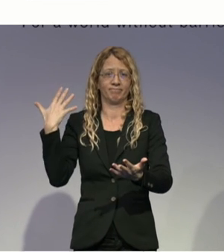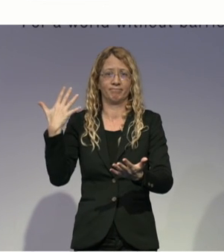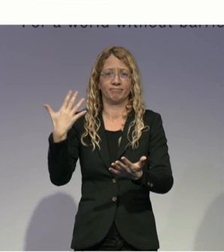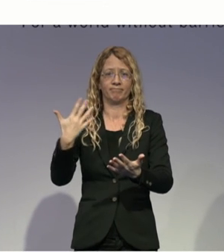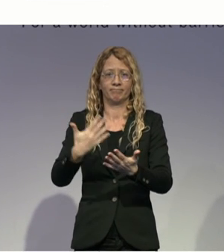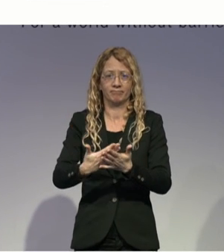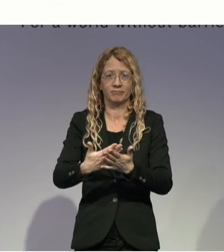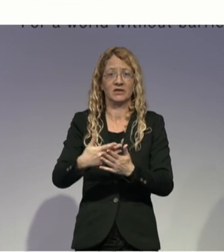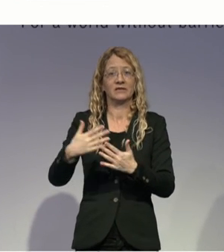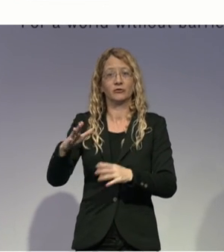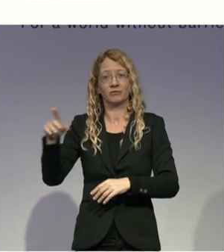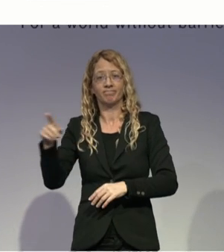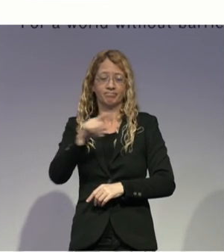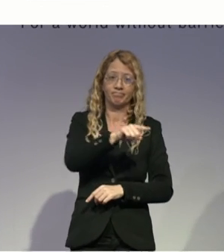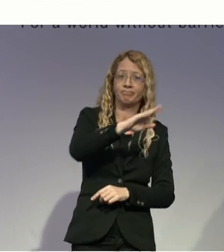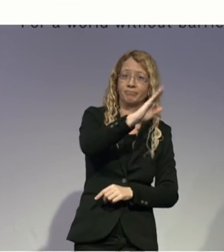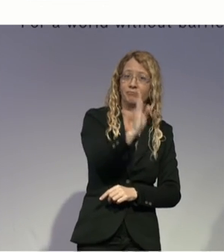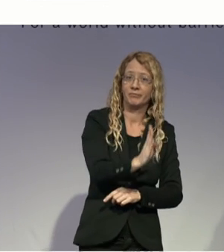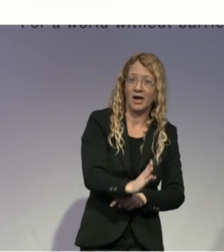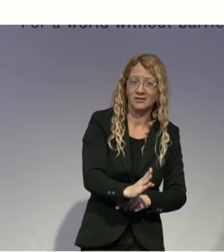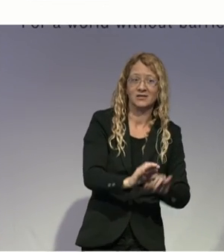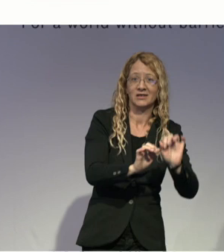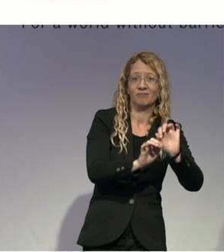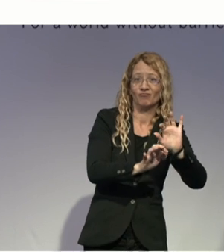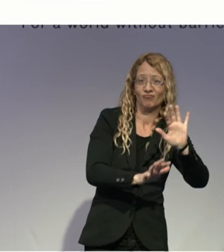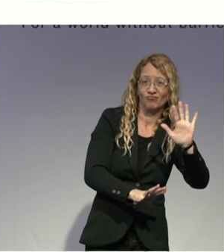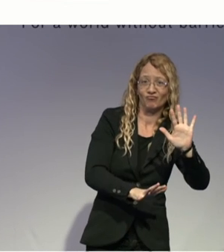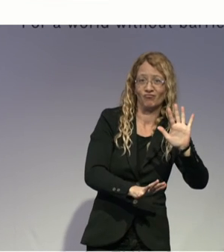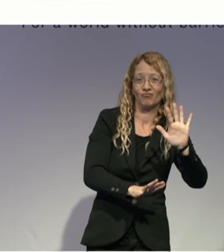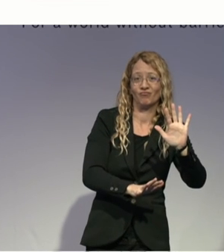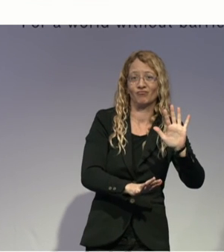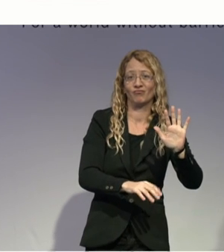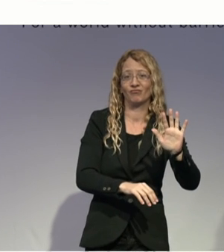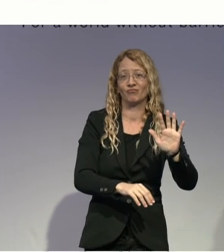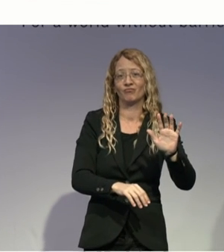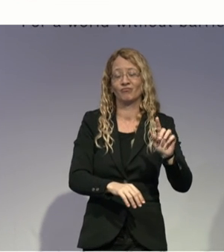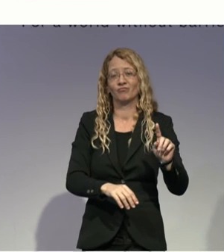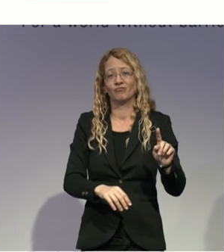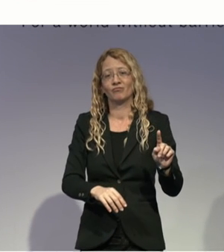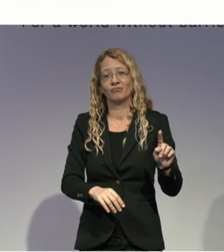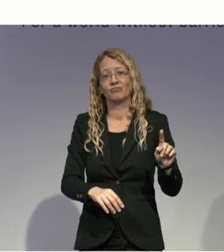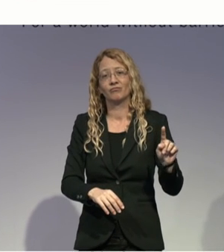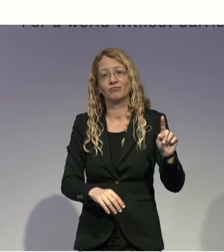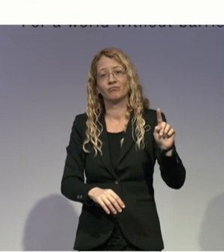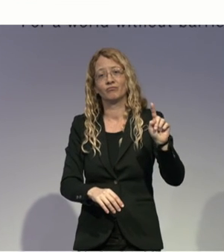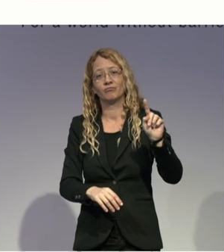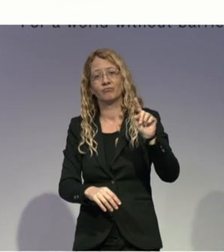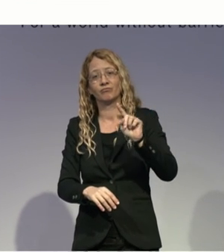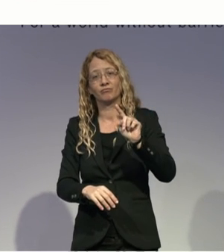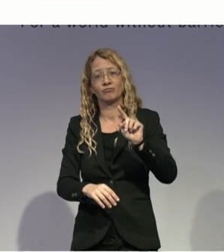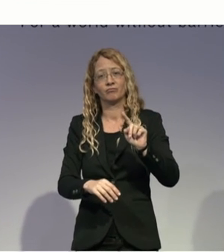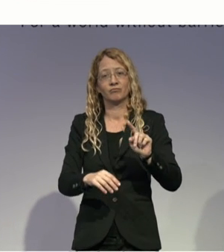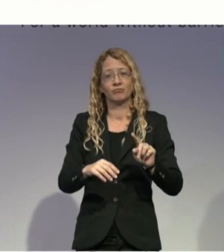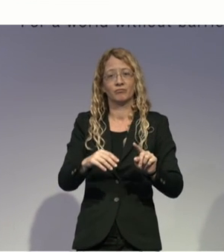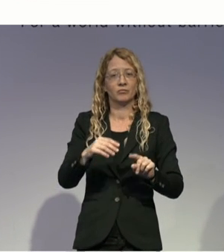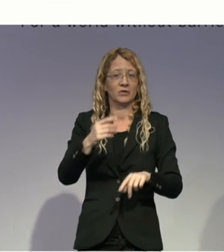having given free therapy around our empowerment program to over 5,000 children. We have